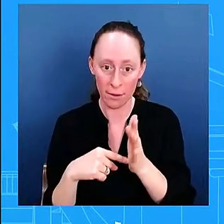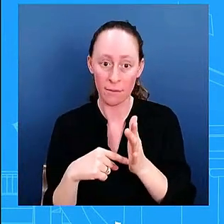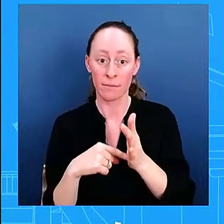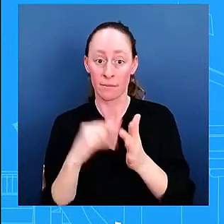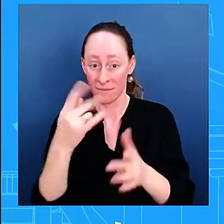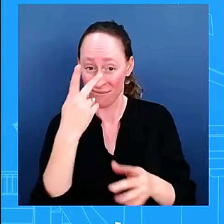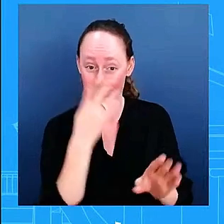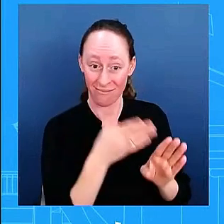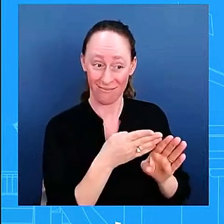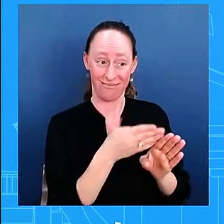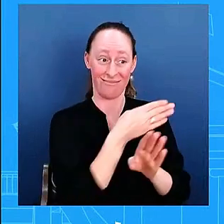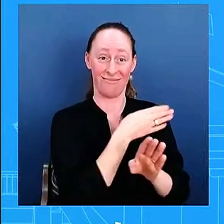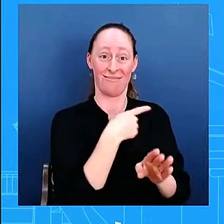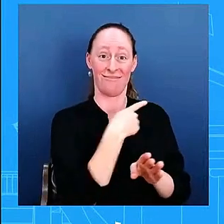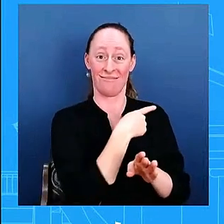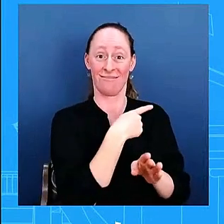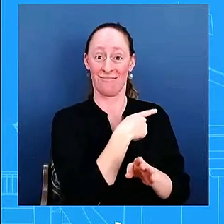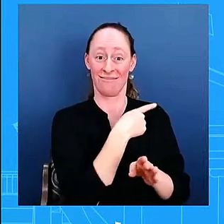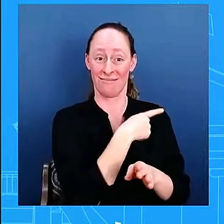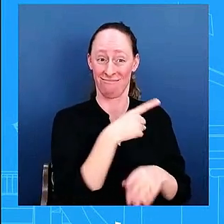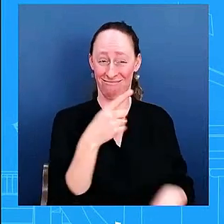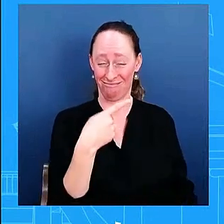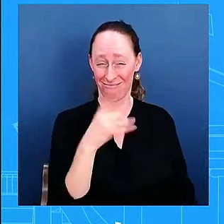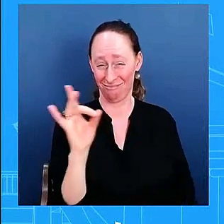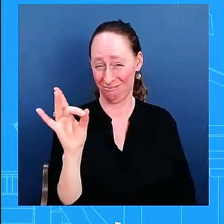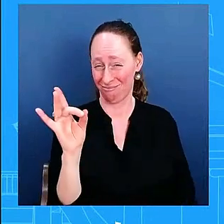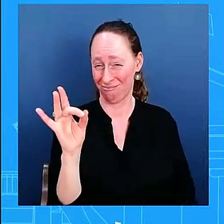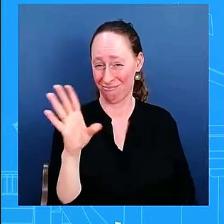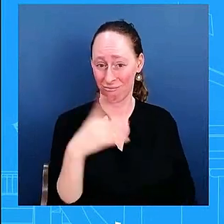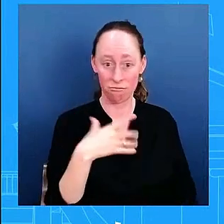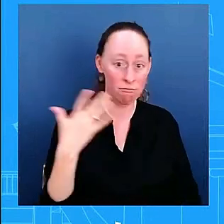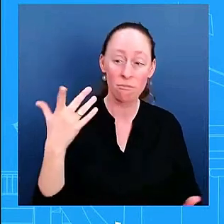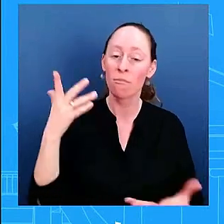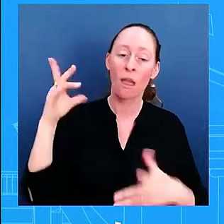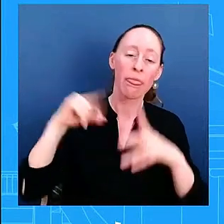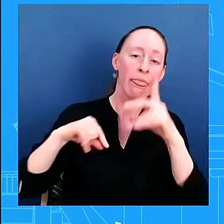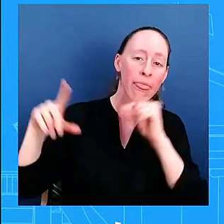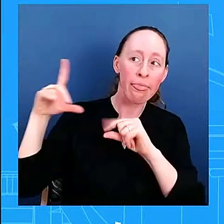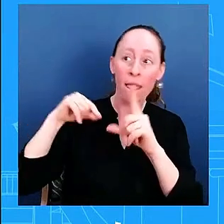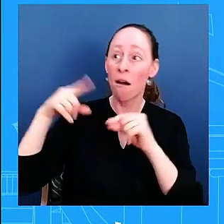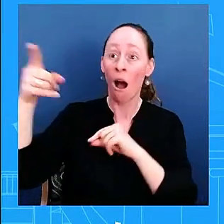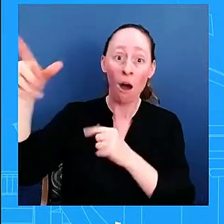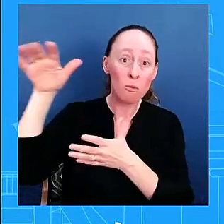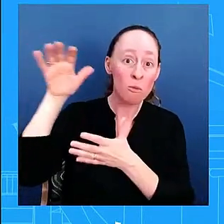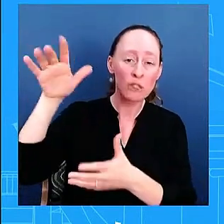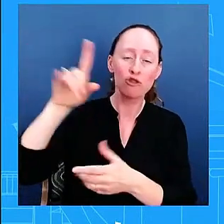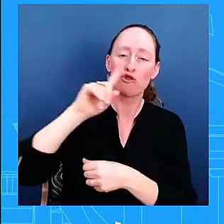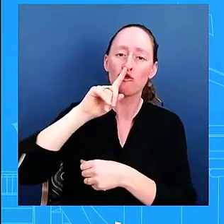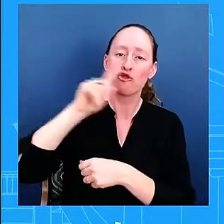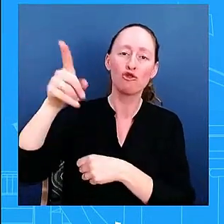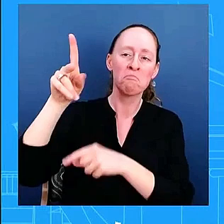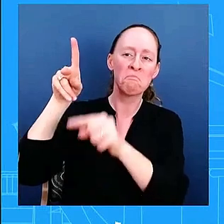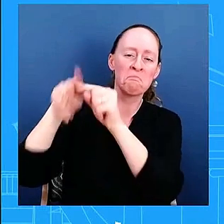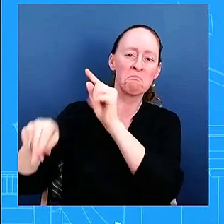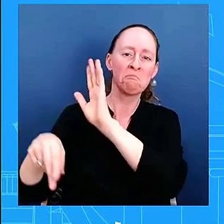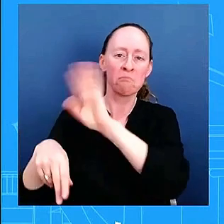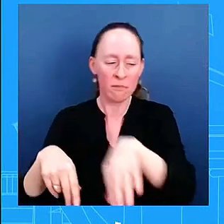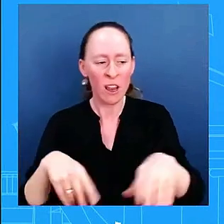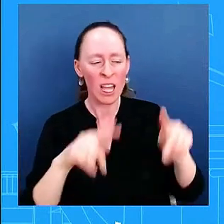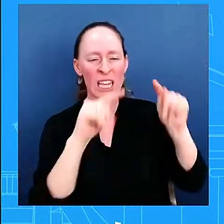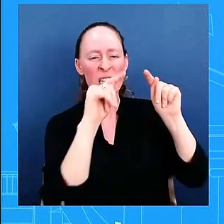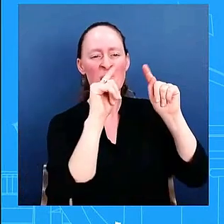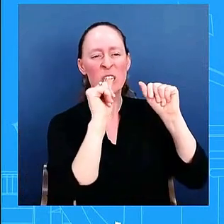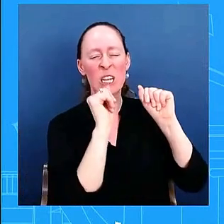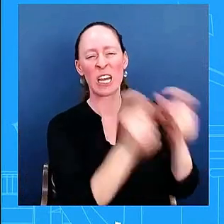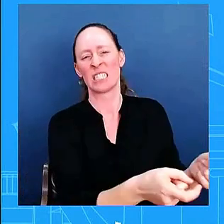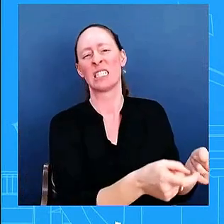former administration passed tax cuts for billionaires and and corporations that had led to uh where we are currently uh with